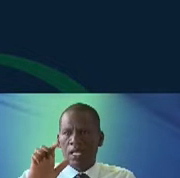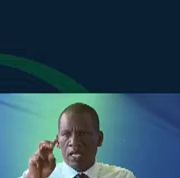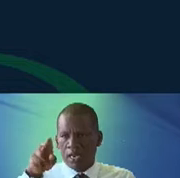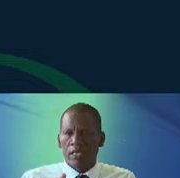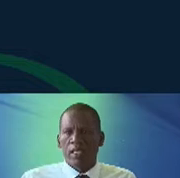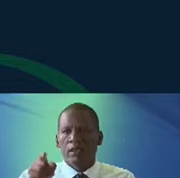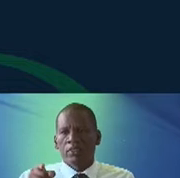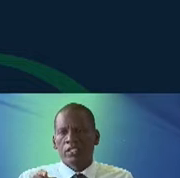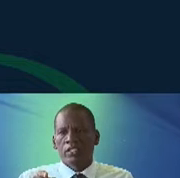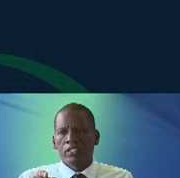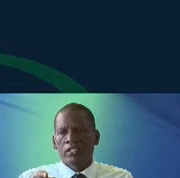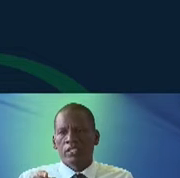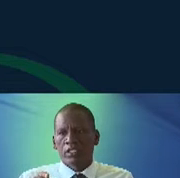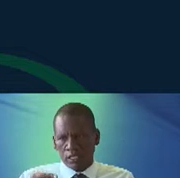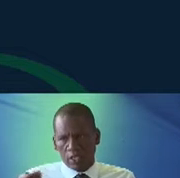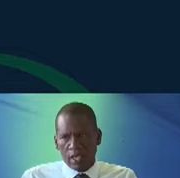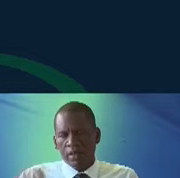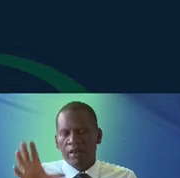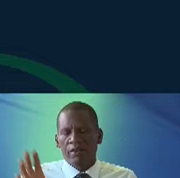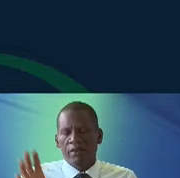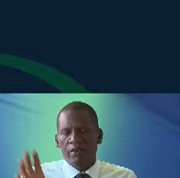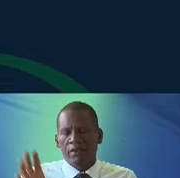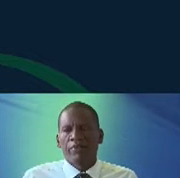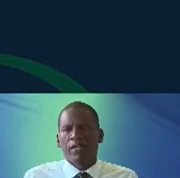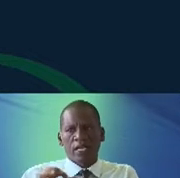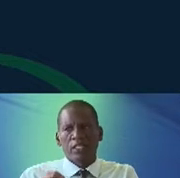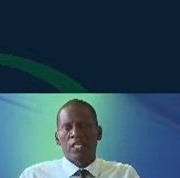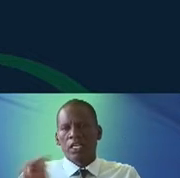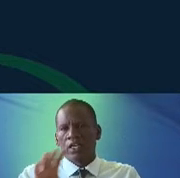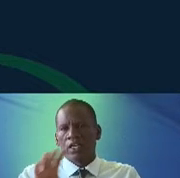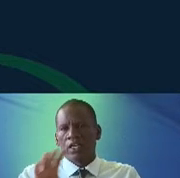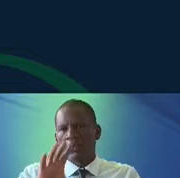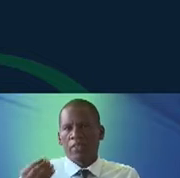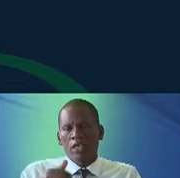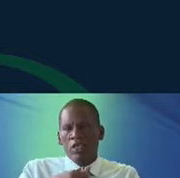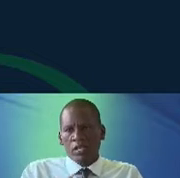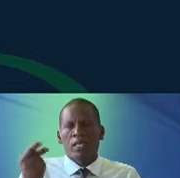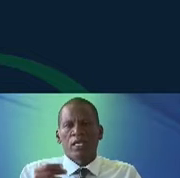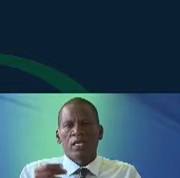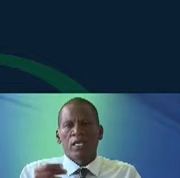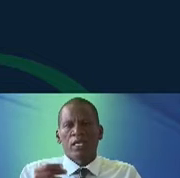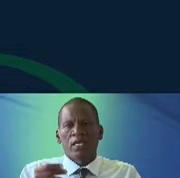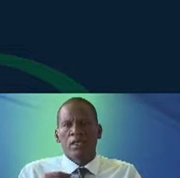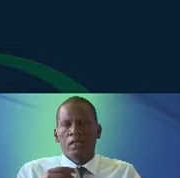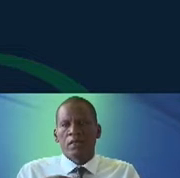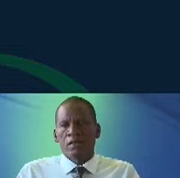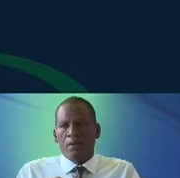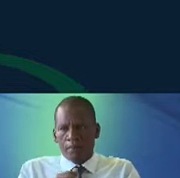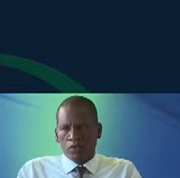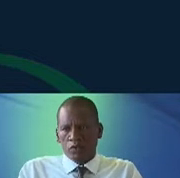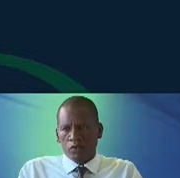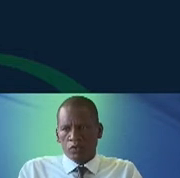that this silhouette exists in many, many African cultures across the continent, including here in Kenya, but in Saisal.